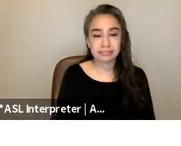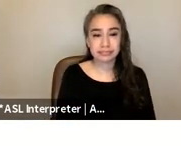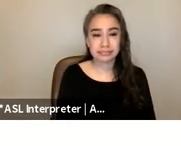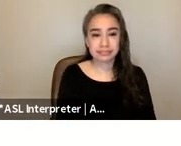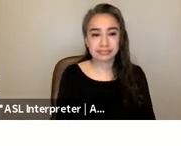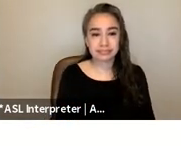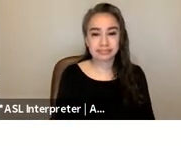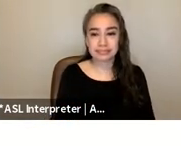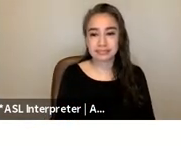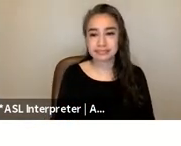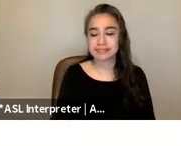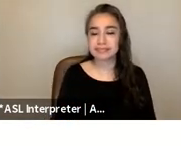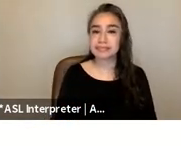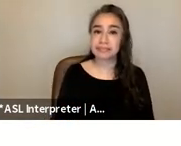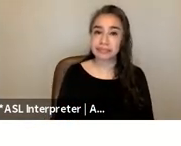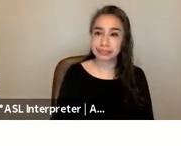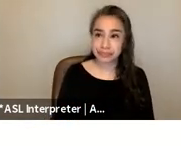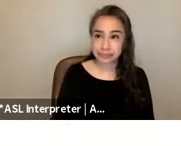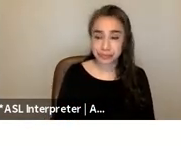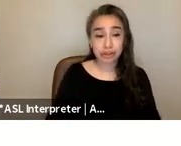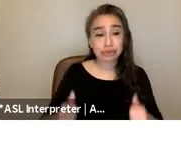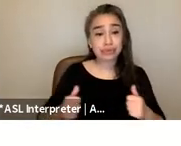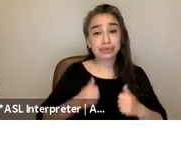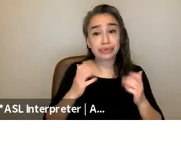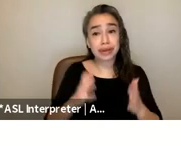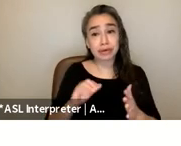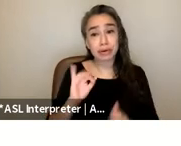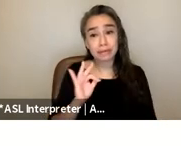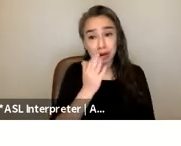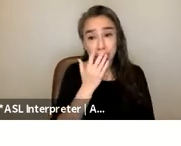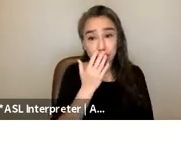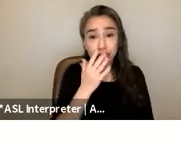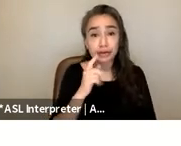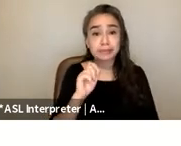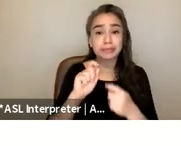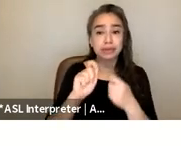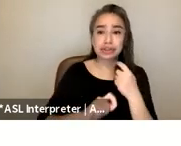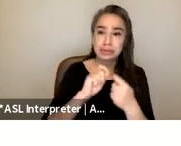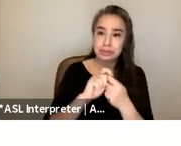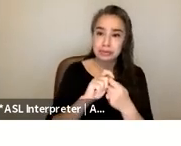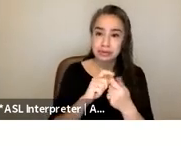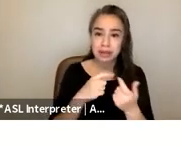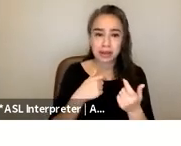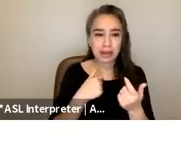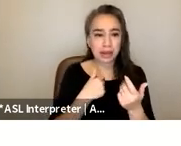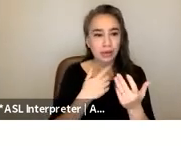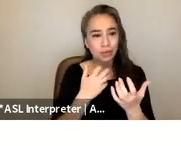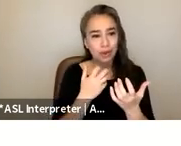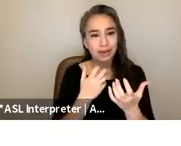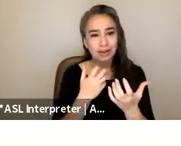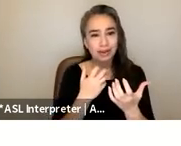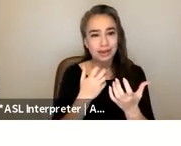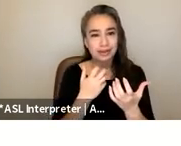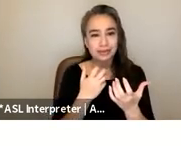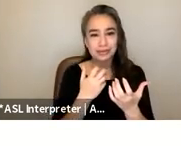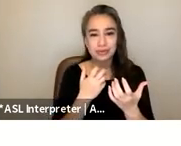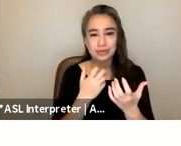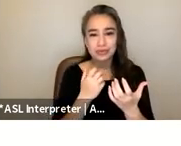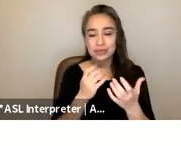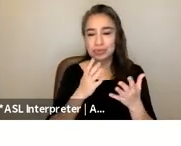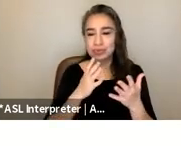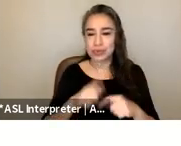wonderful survivors of color in particular um so i just want to name what's on the slide just for accessibility